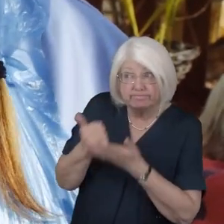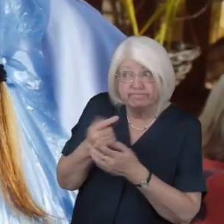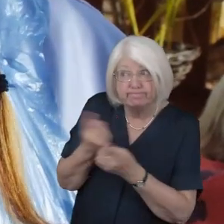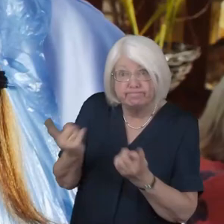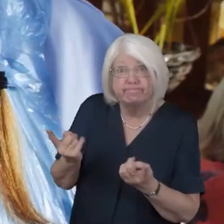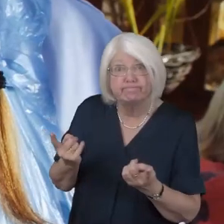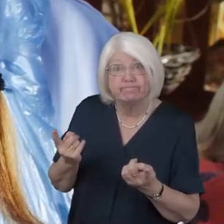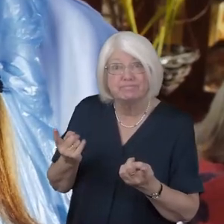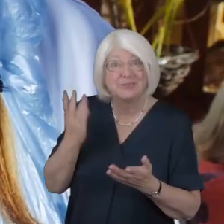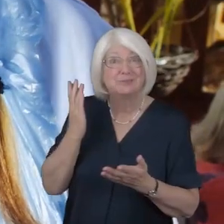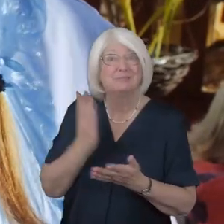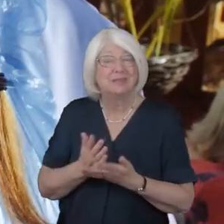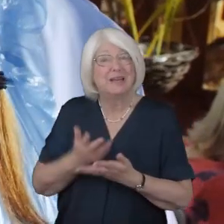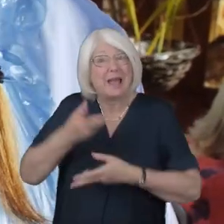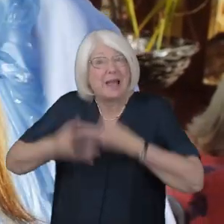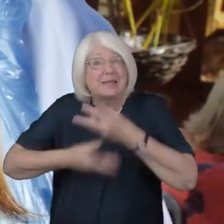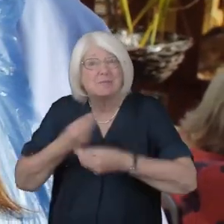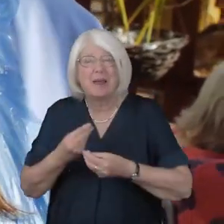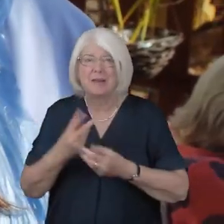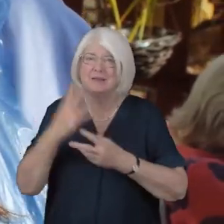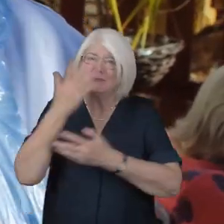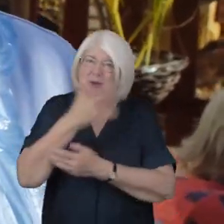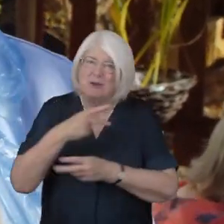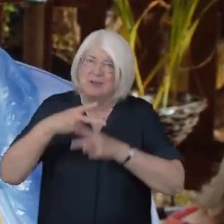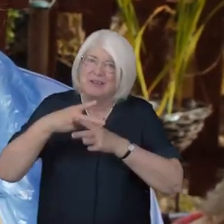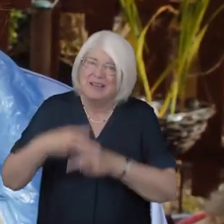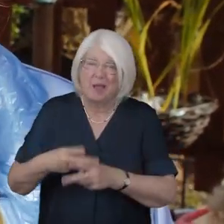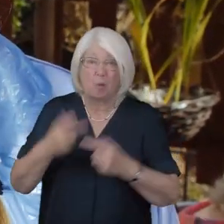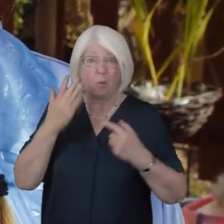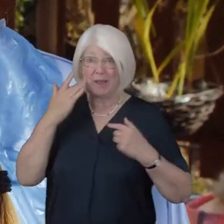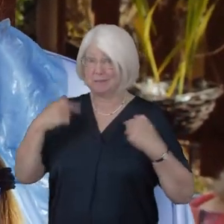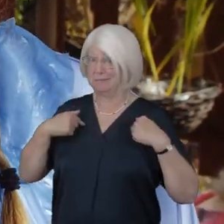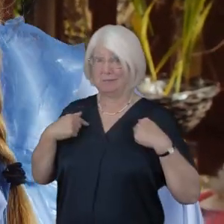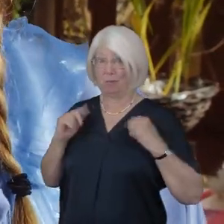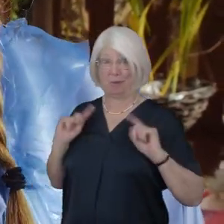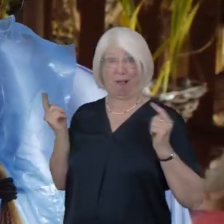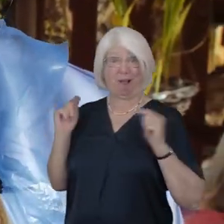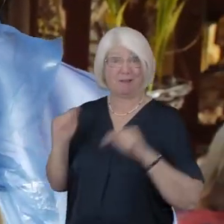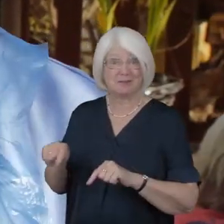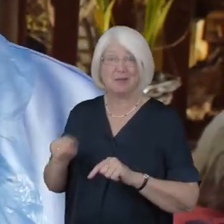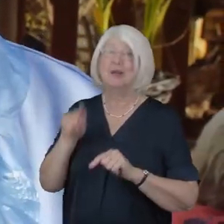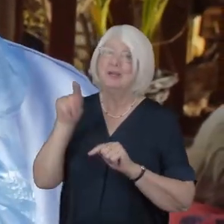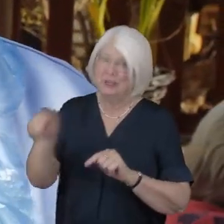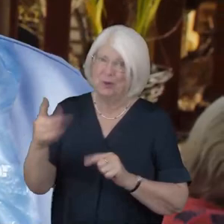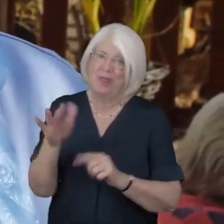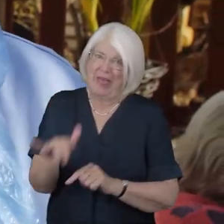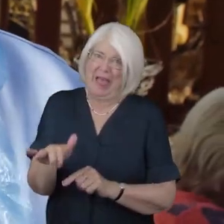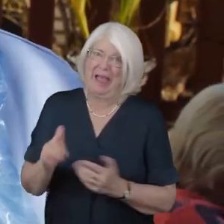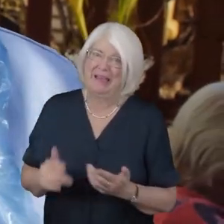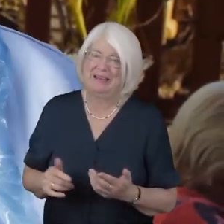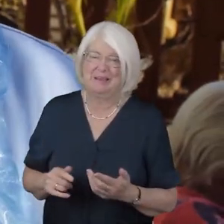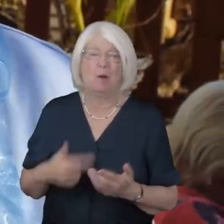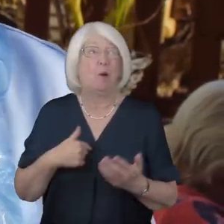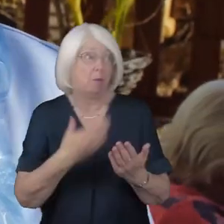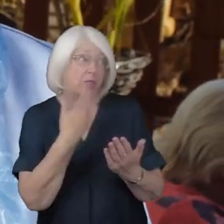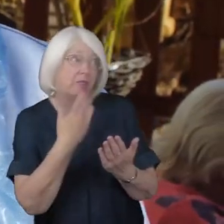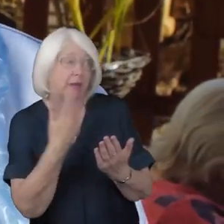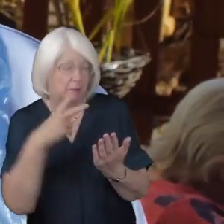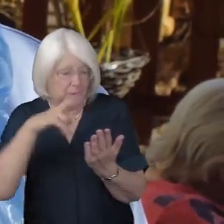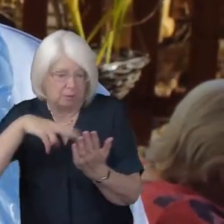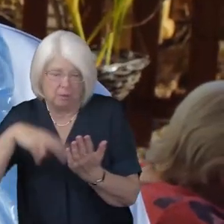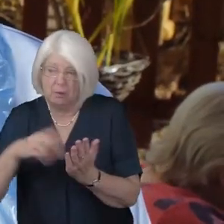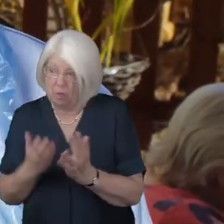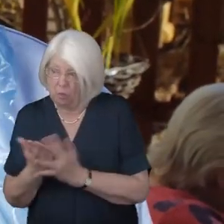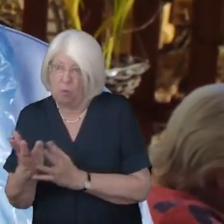you because it's really explaining spiritual care and when we can't be here you can be yeah that's a good idea I'm looking forward to going through with the